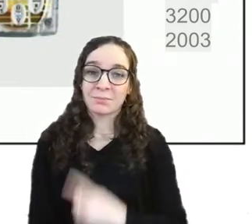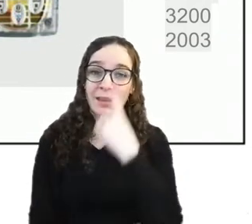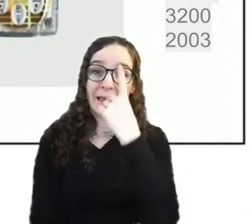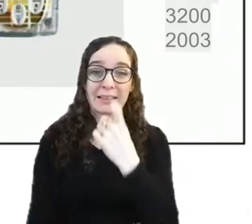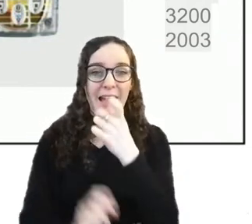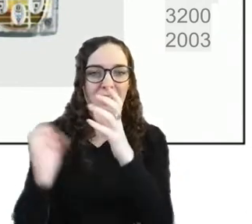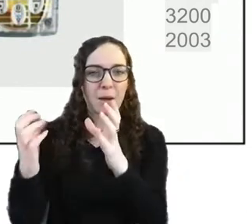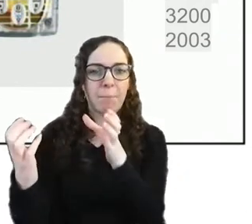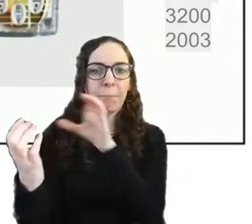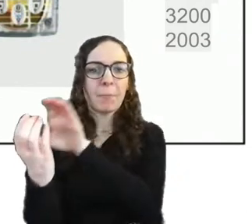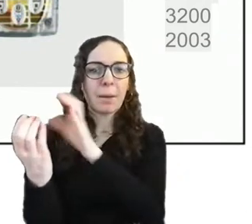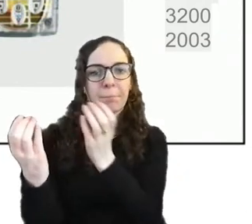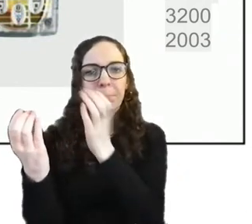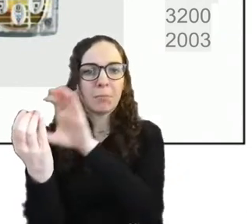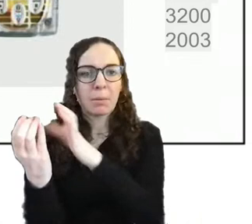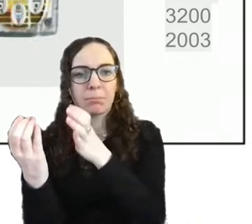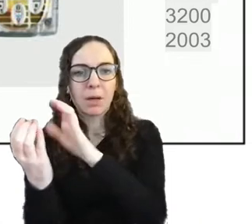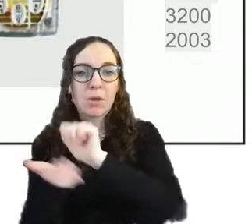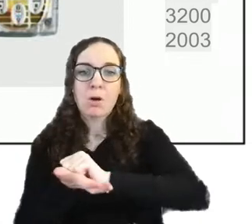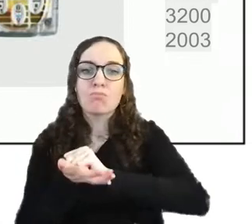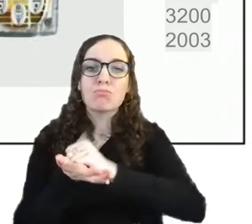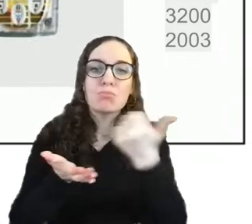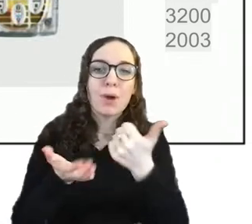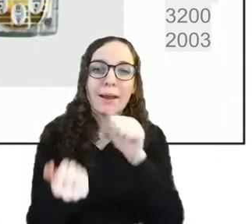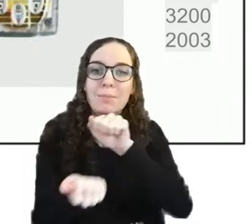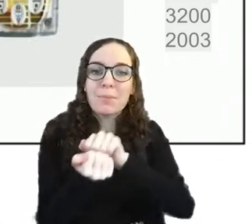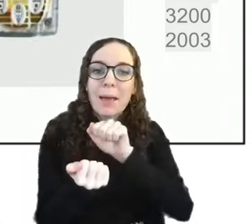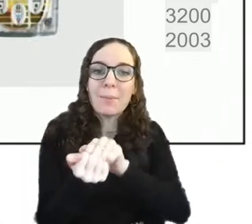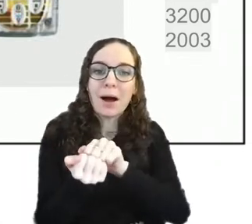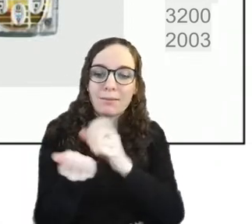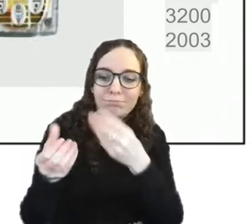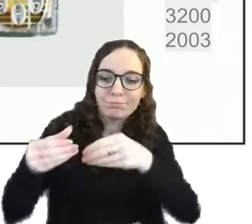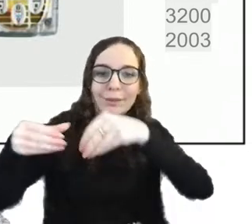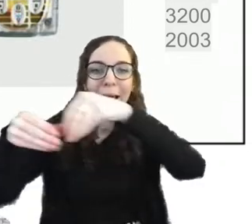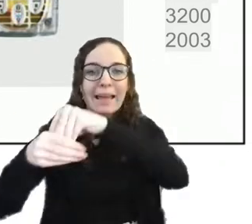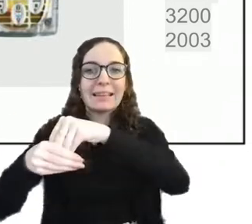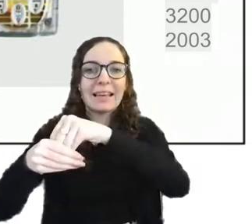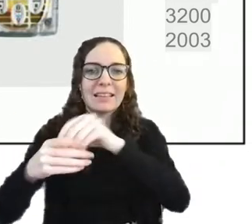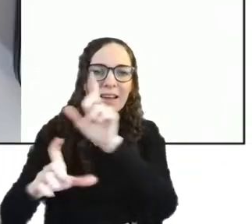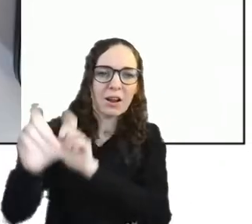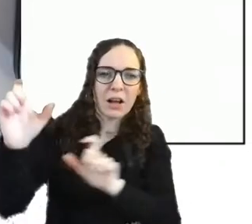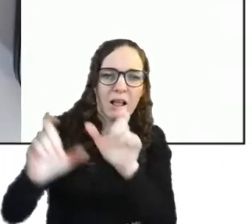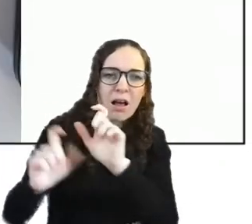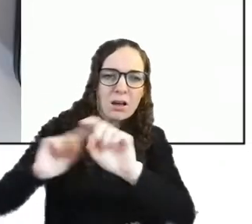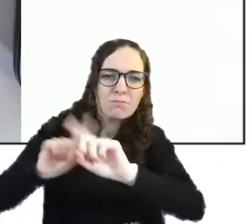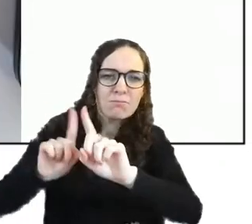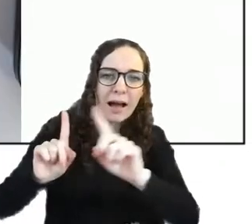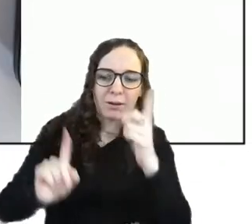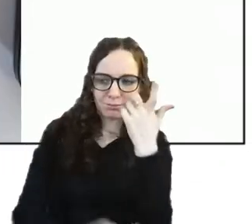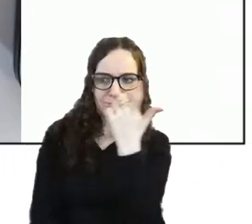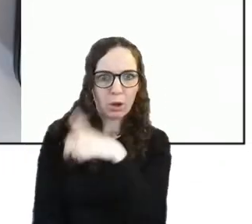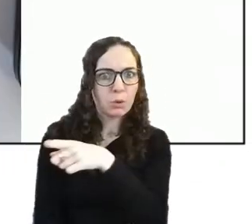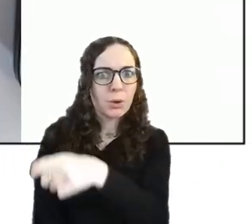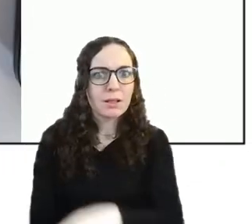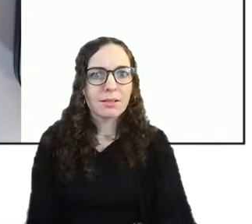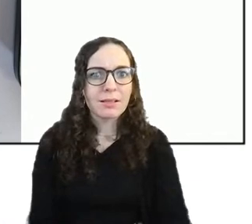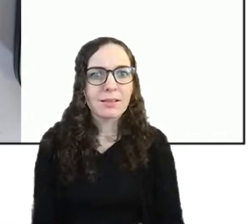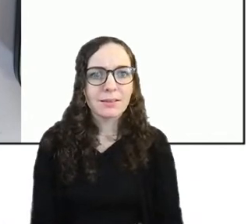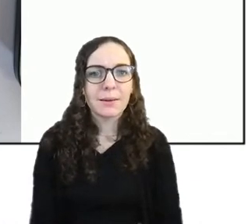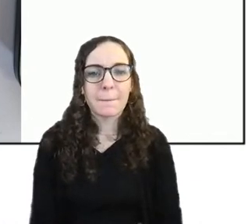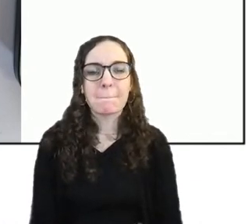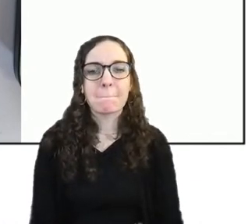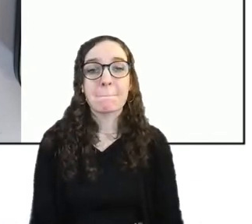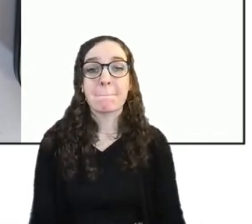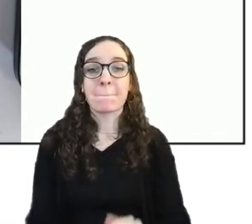so you could print your own pieces of paper and then put them in the case that i used to think was pretty cool uh these are the